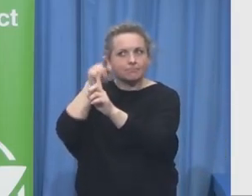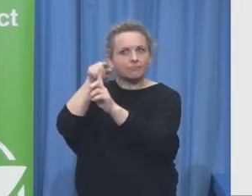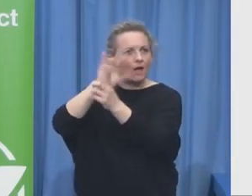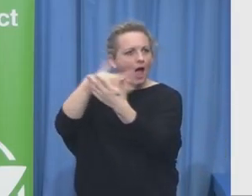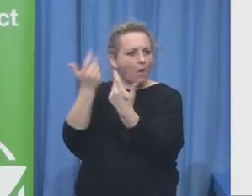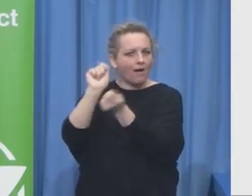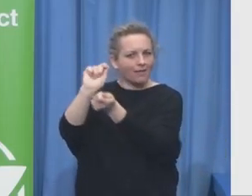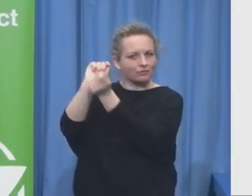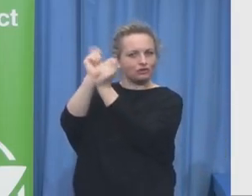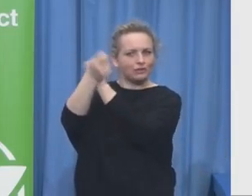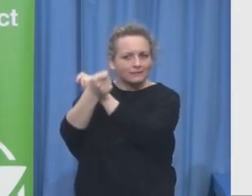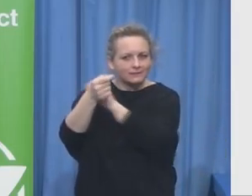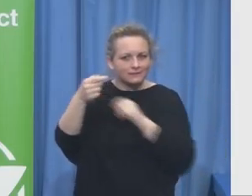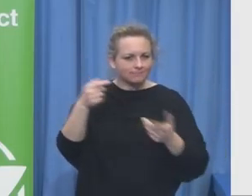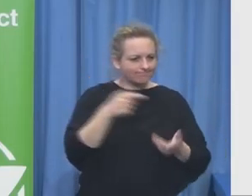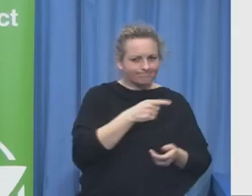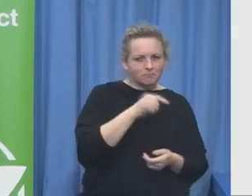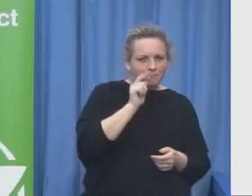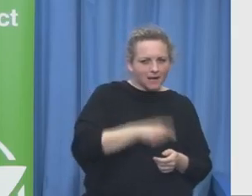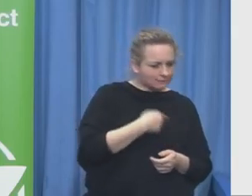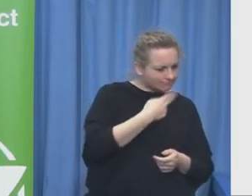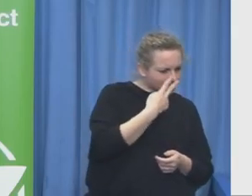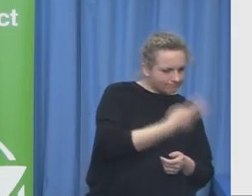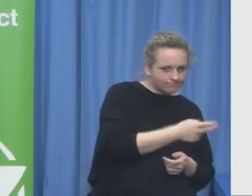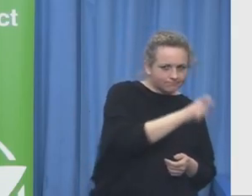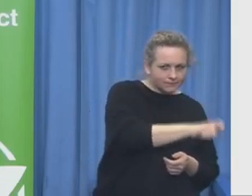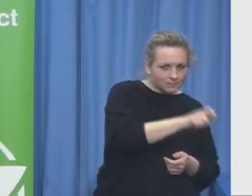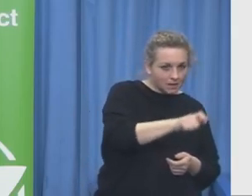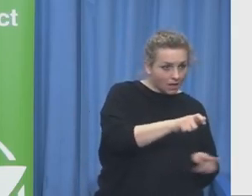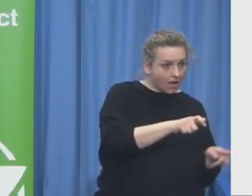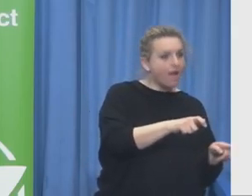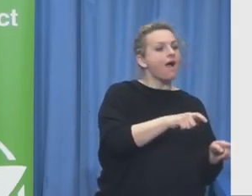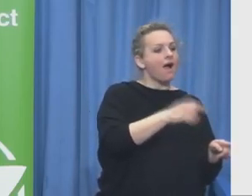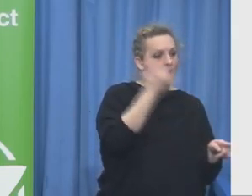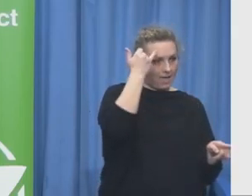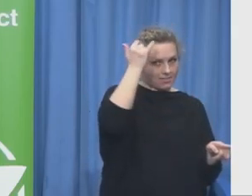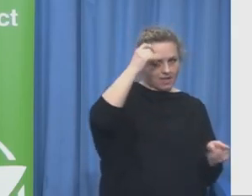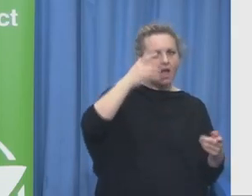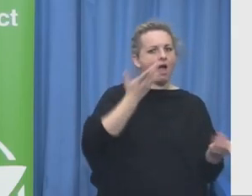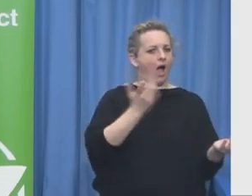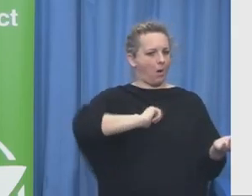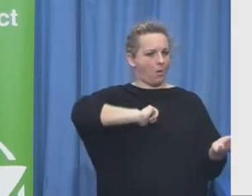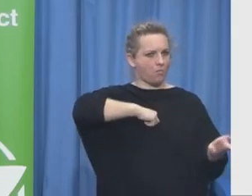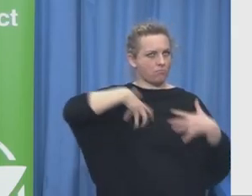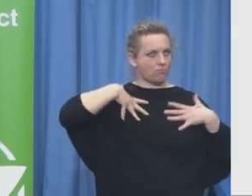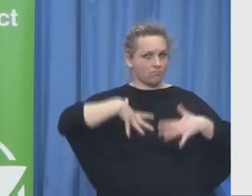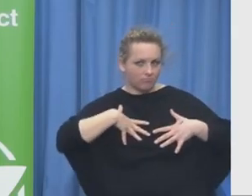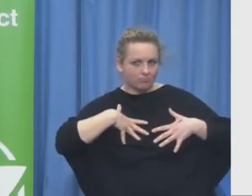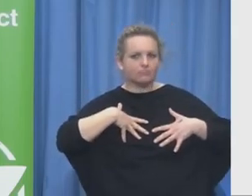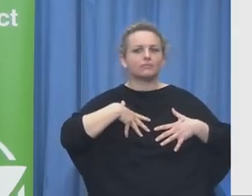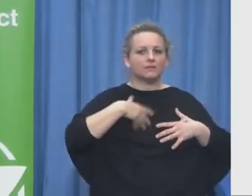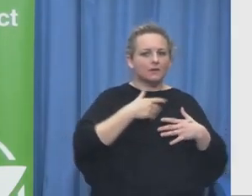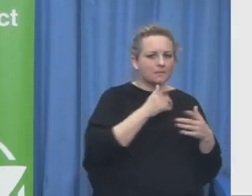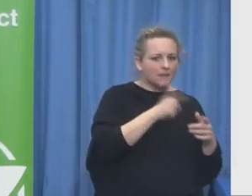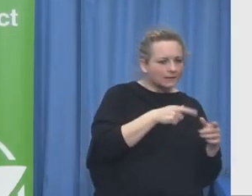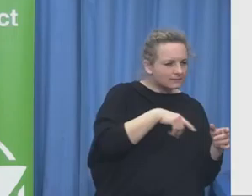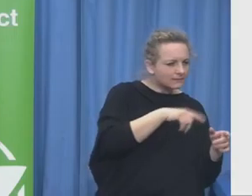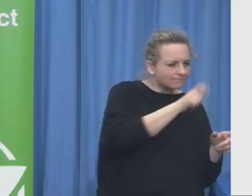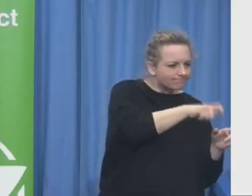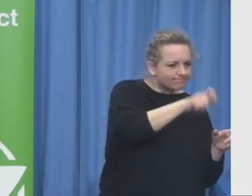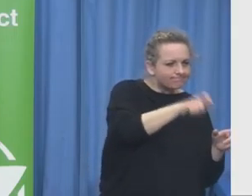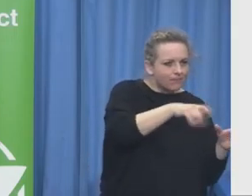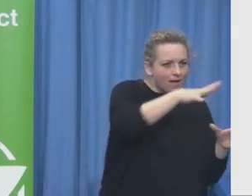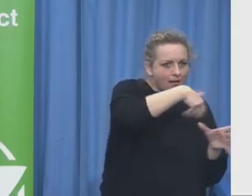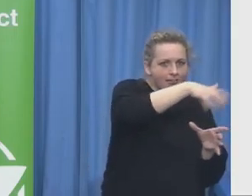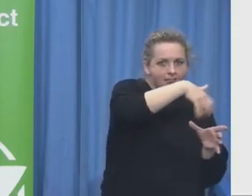to change people's mindset so next to that we have to have the other arm as I mentioned before which